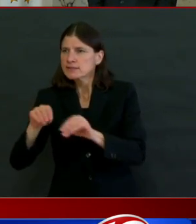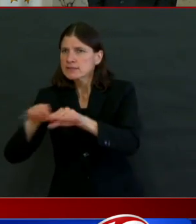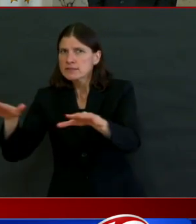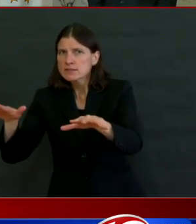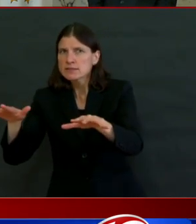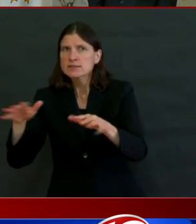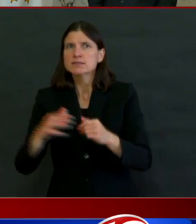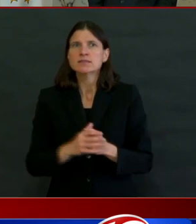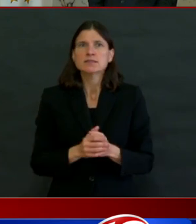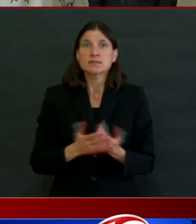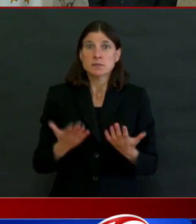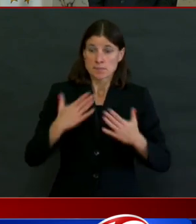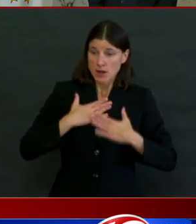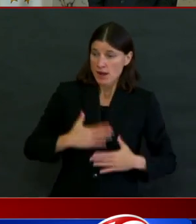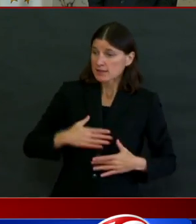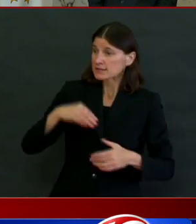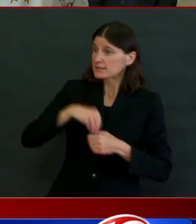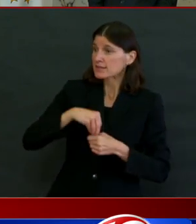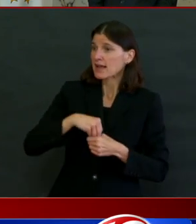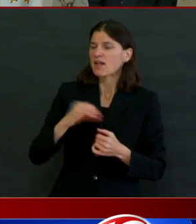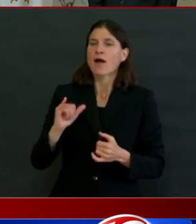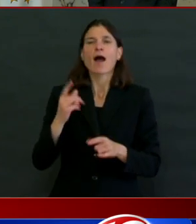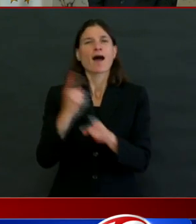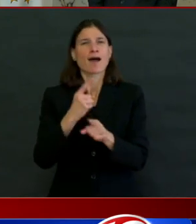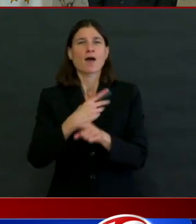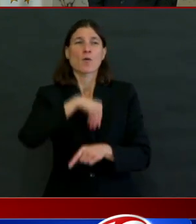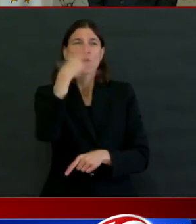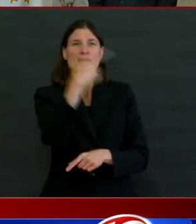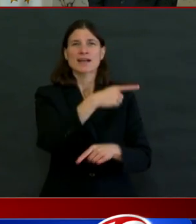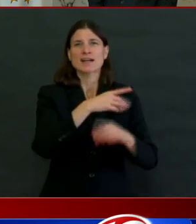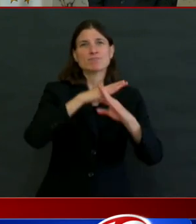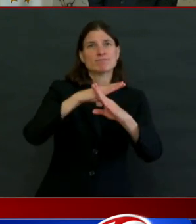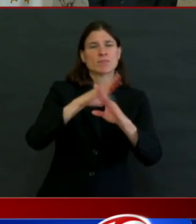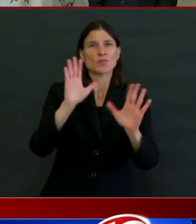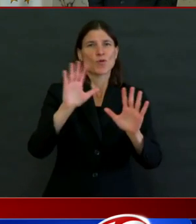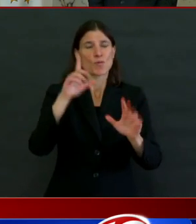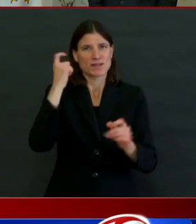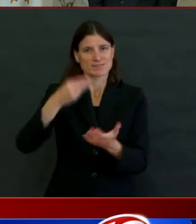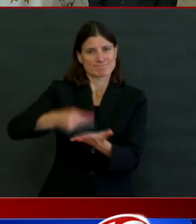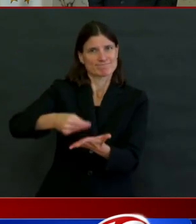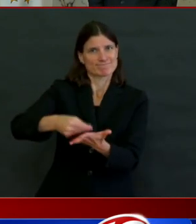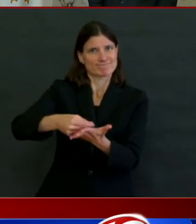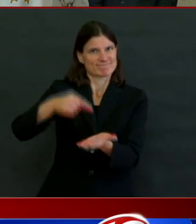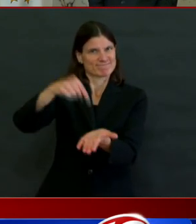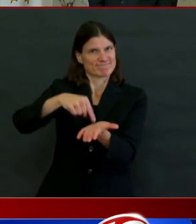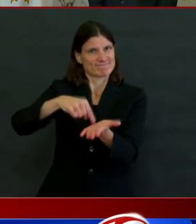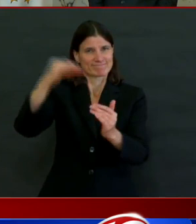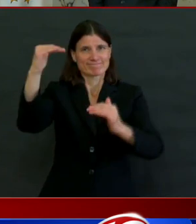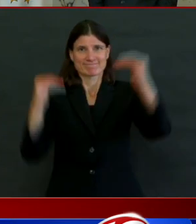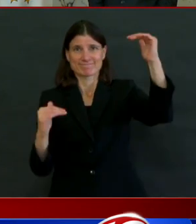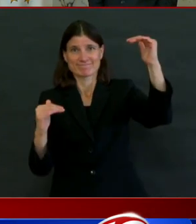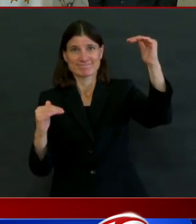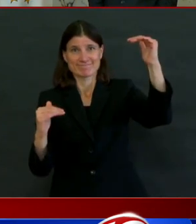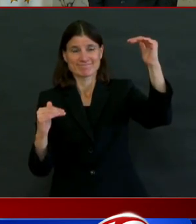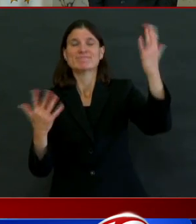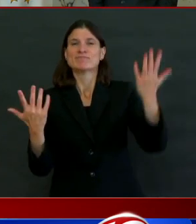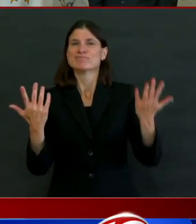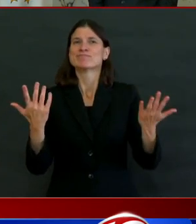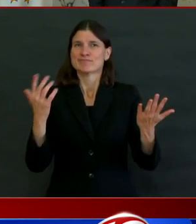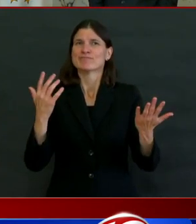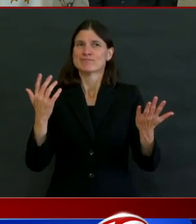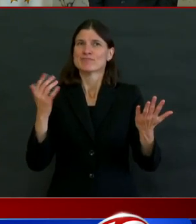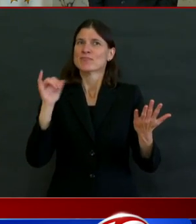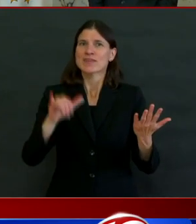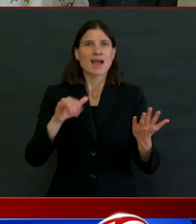virus, but certain communities are more at risk. And unfortunately, more at risk of negative outcomes. So it really gives us the